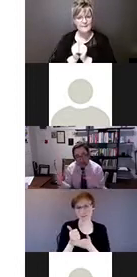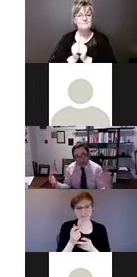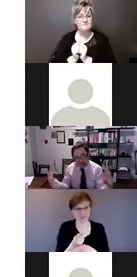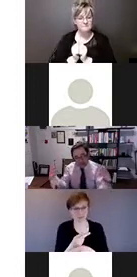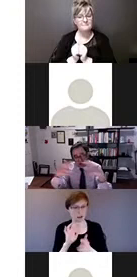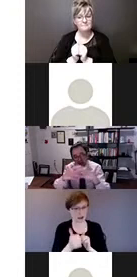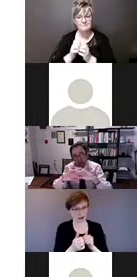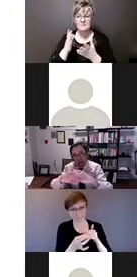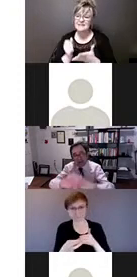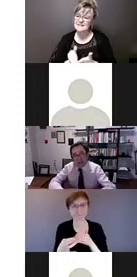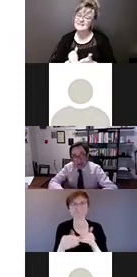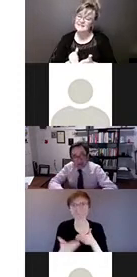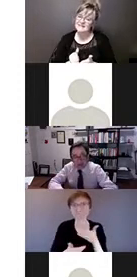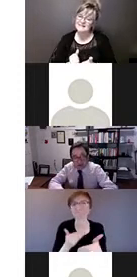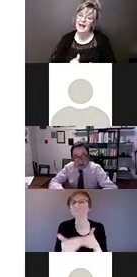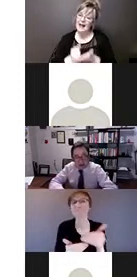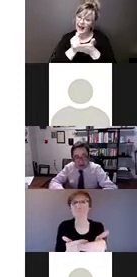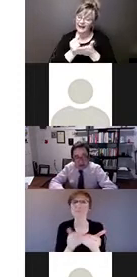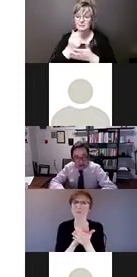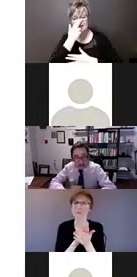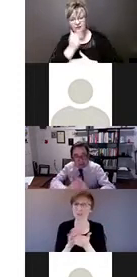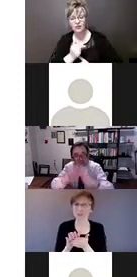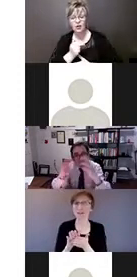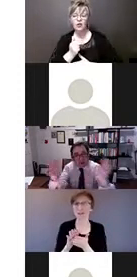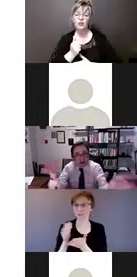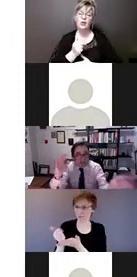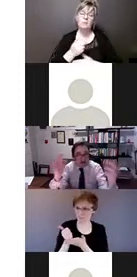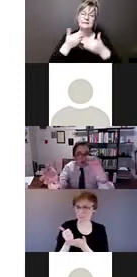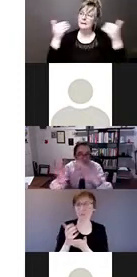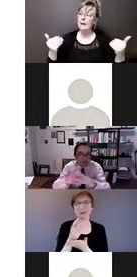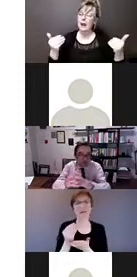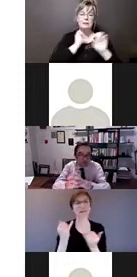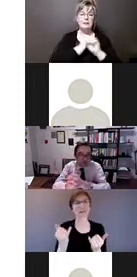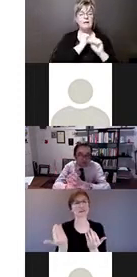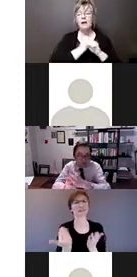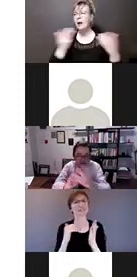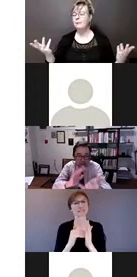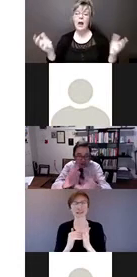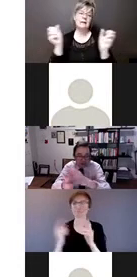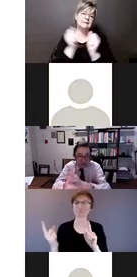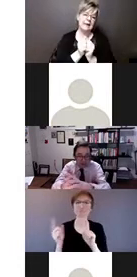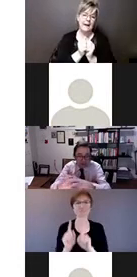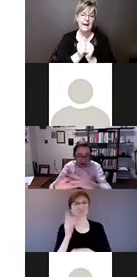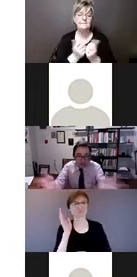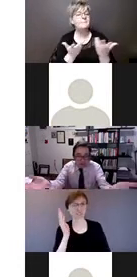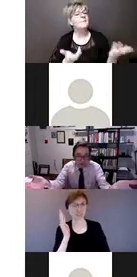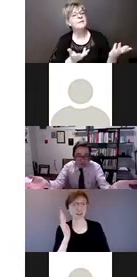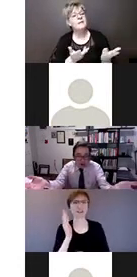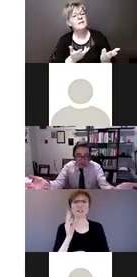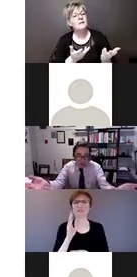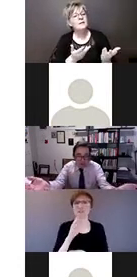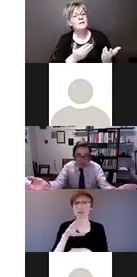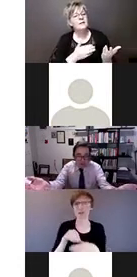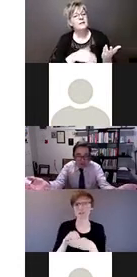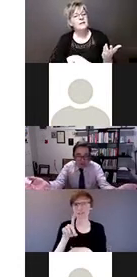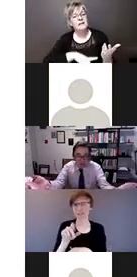And it's nice to kind of come back together again. And what we talk about all within the disability world is a kind of a twin track